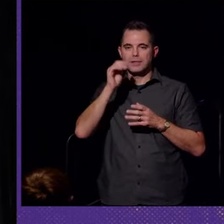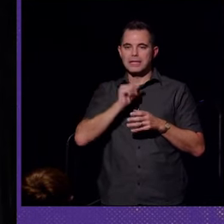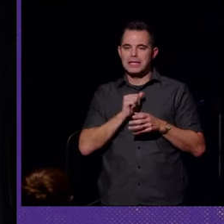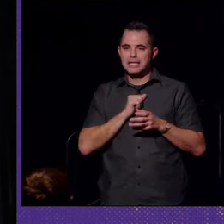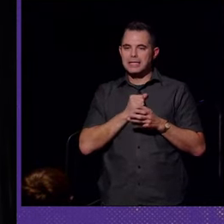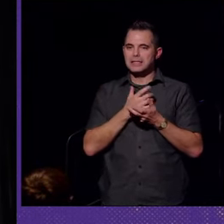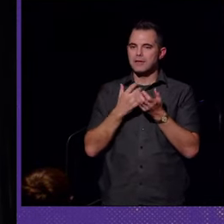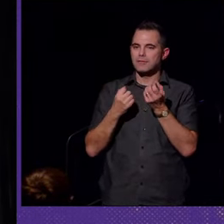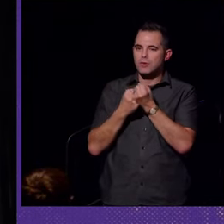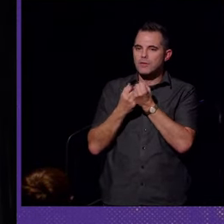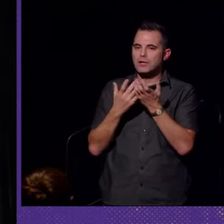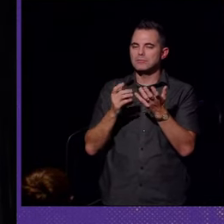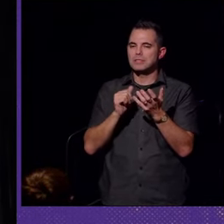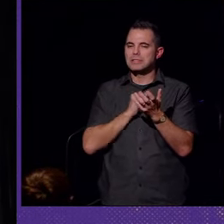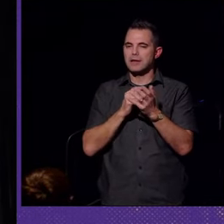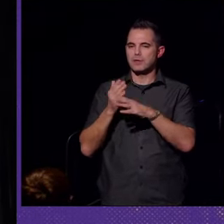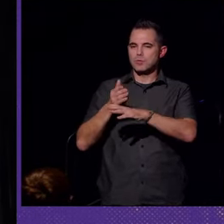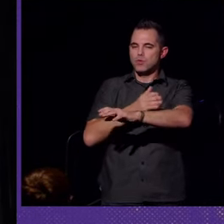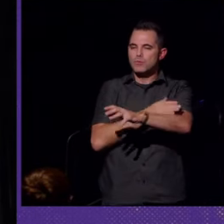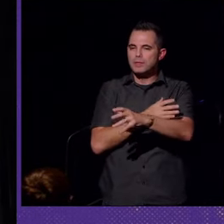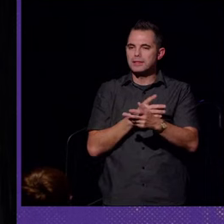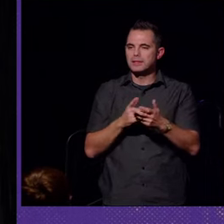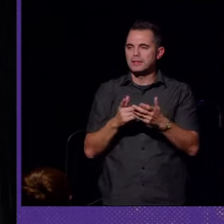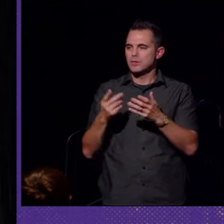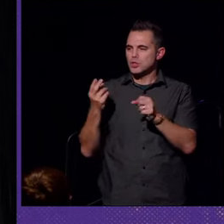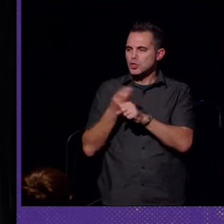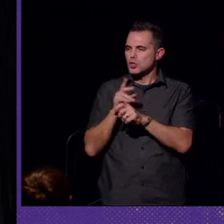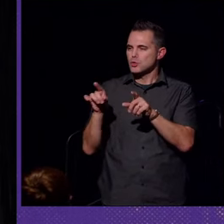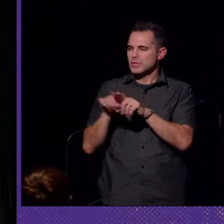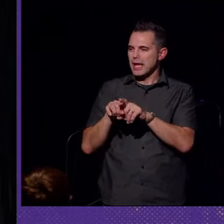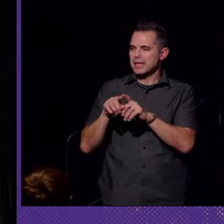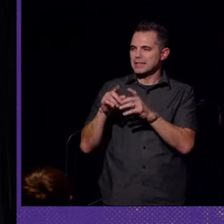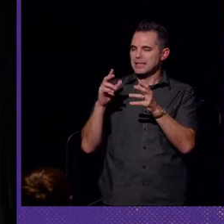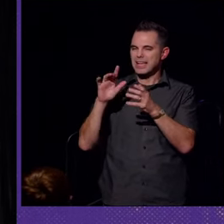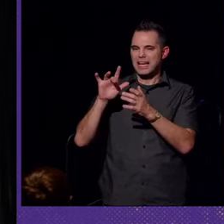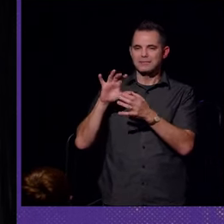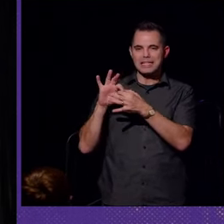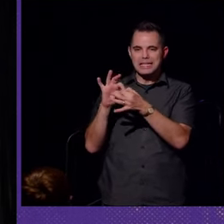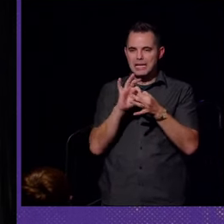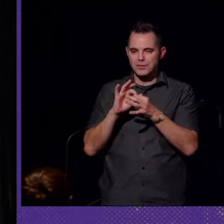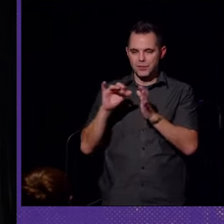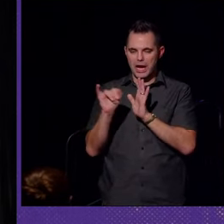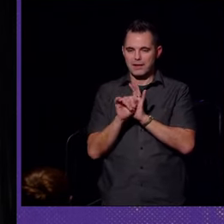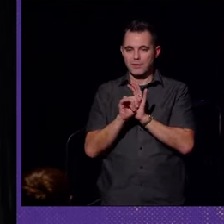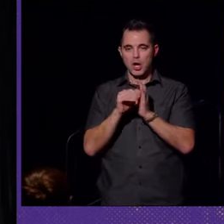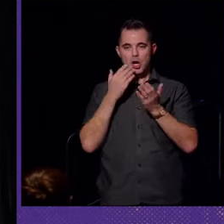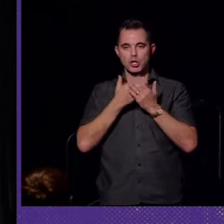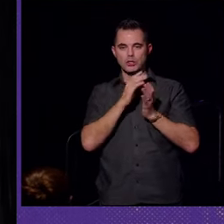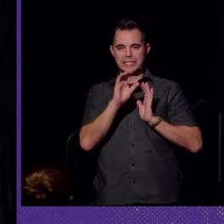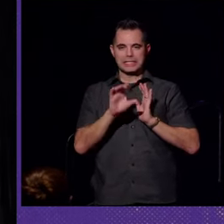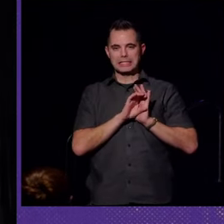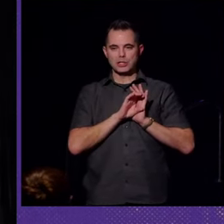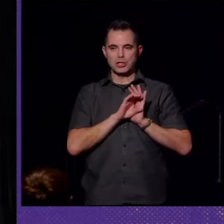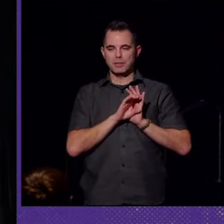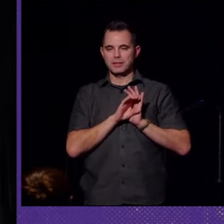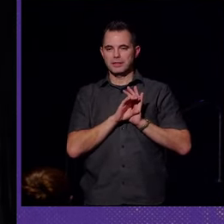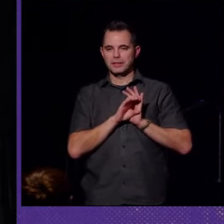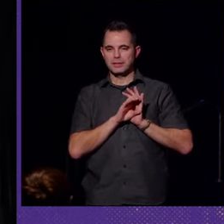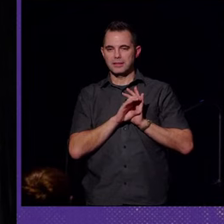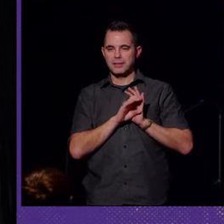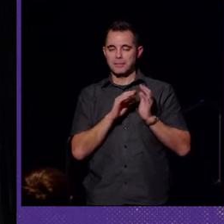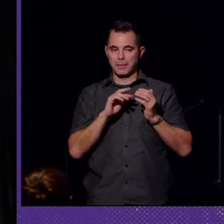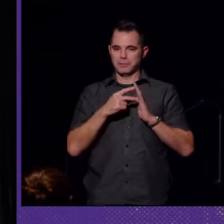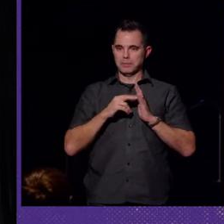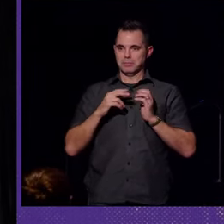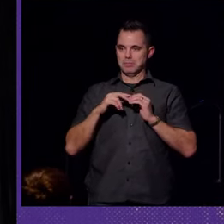-cultivation and self-improvement. was used as a nexus for identifying good citizenship. So